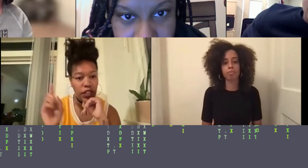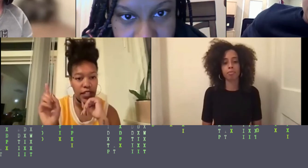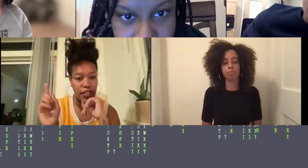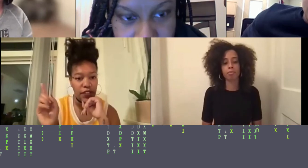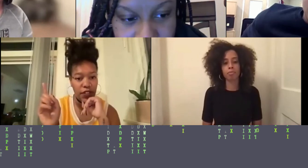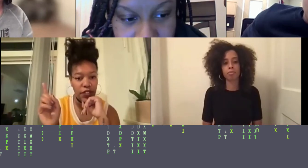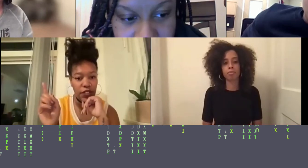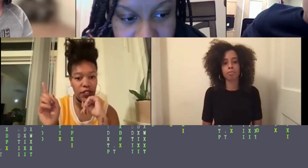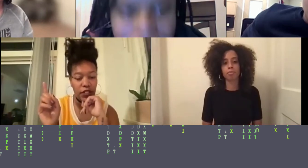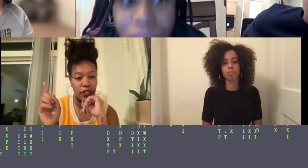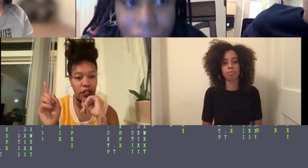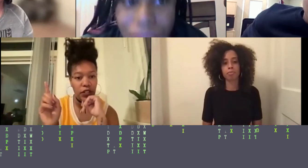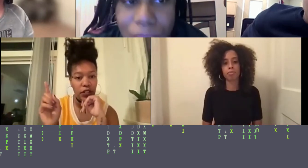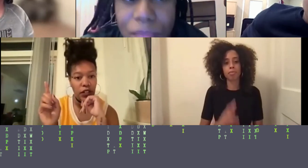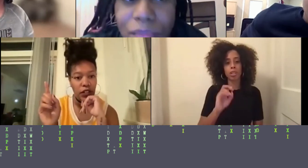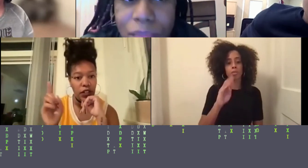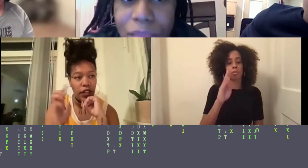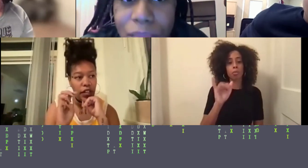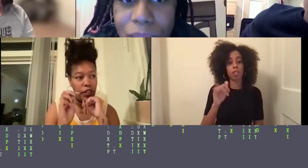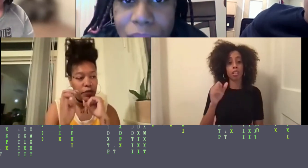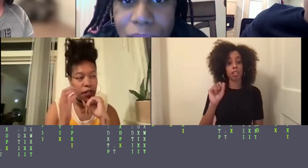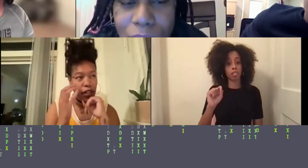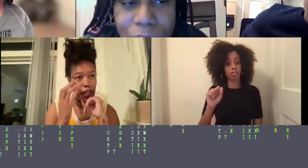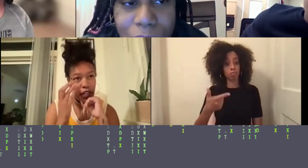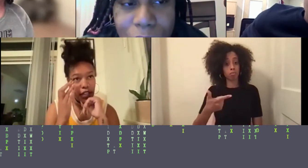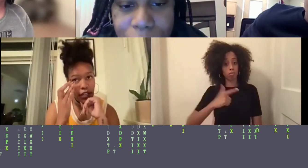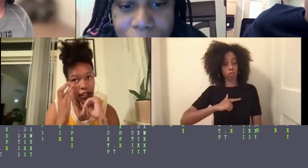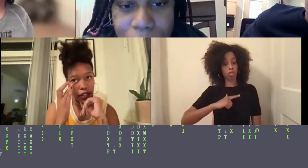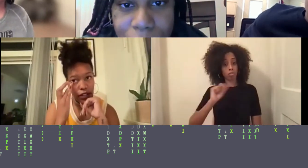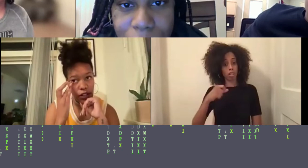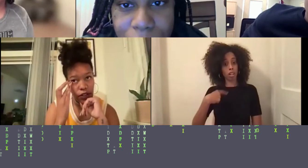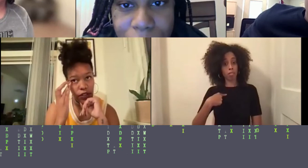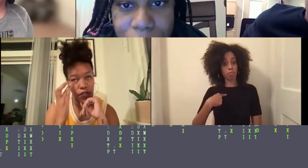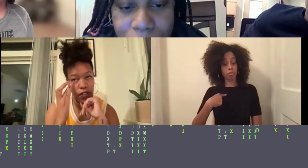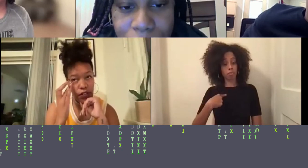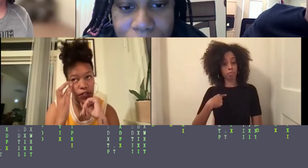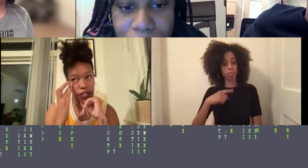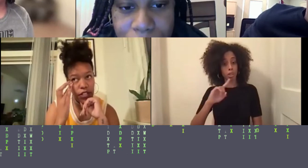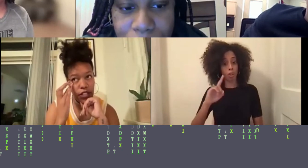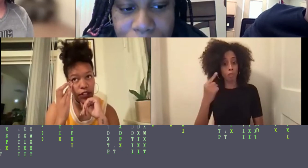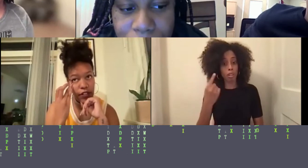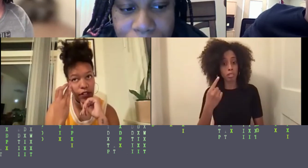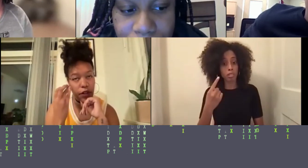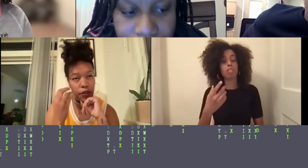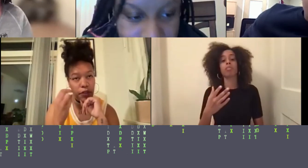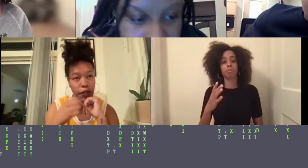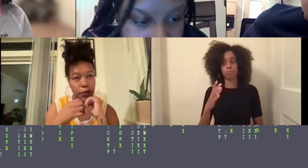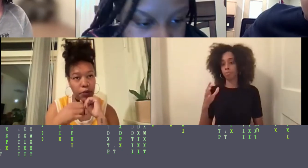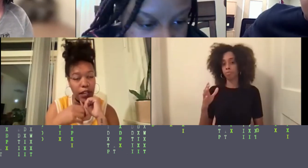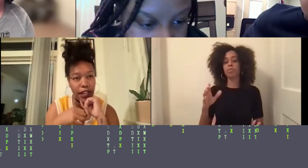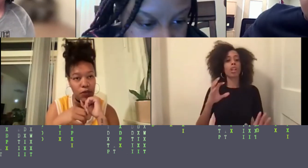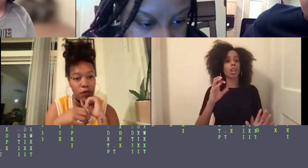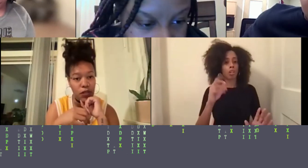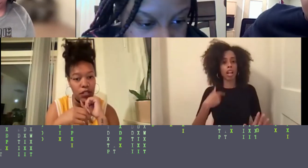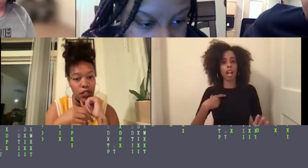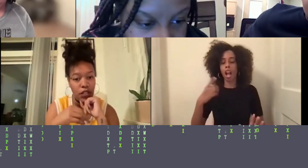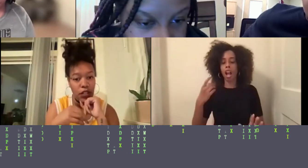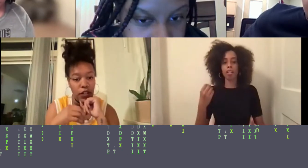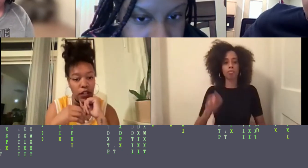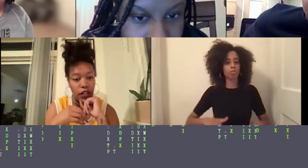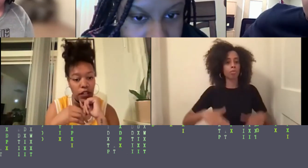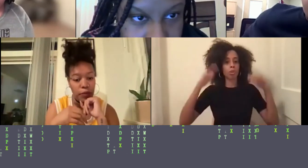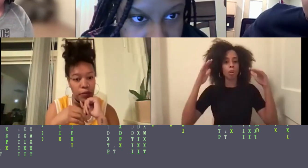Can I take this first? Um, I was very fortunate enough to grow up in a very pro black household.